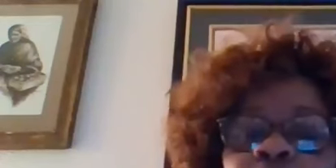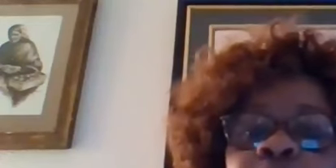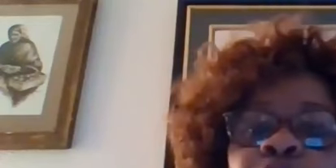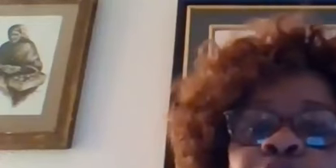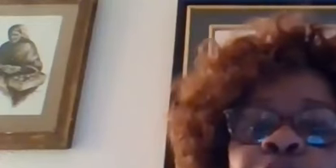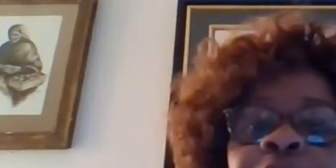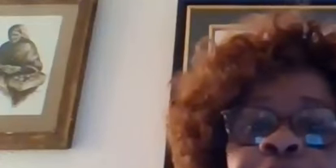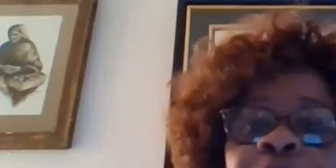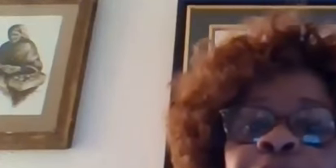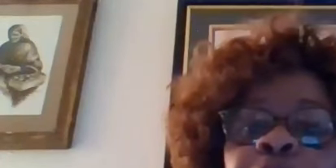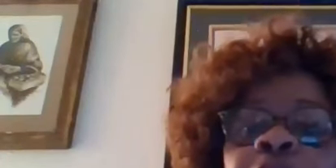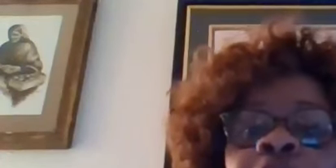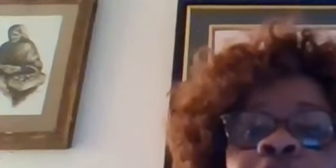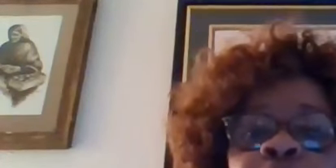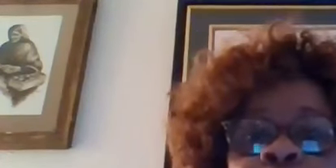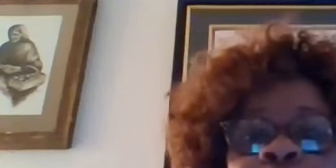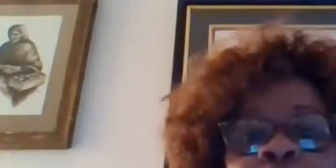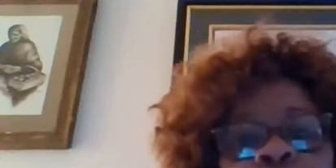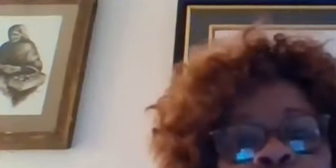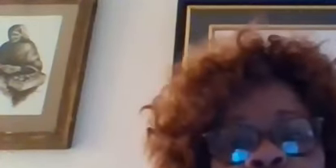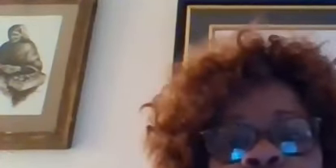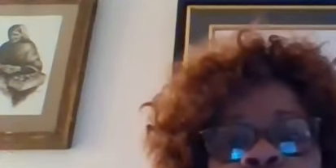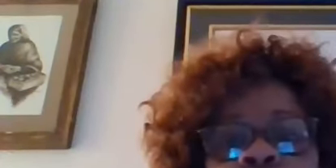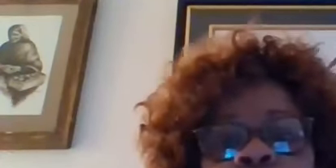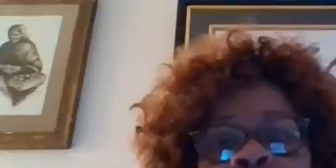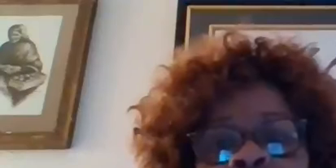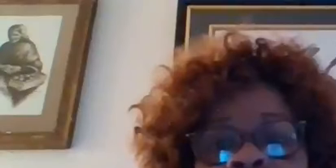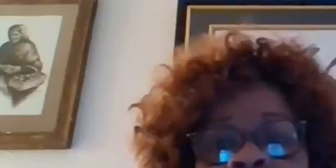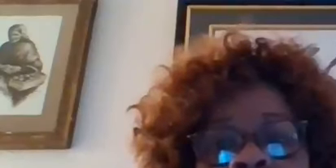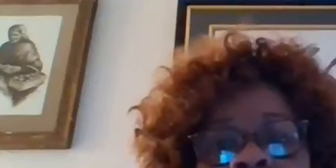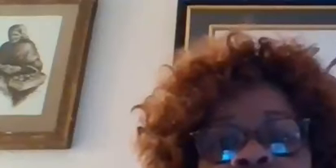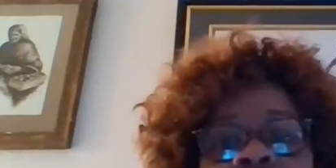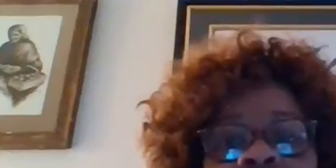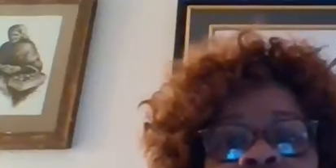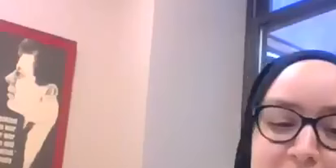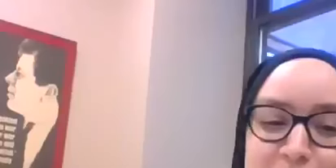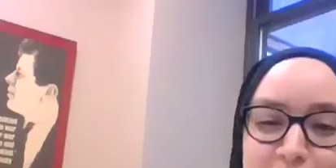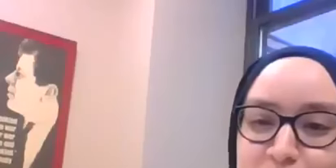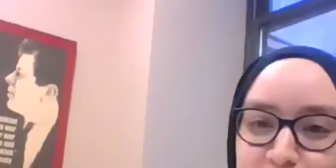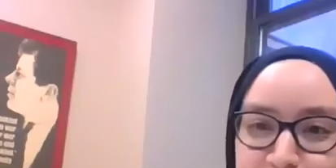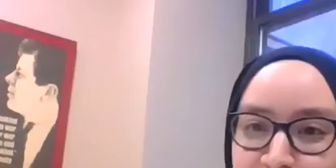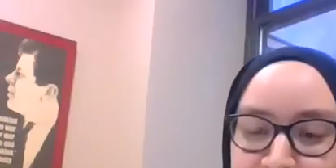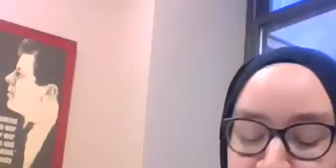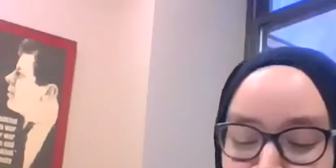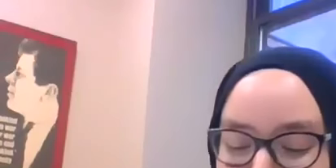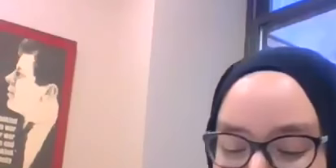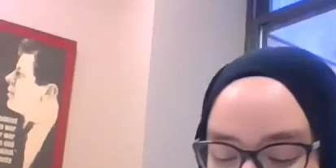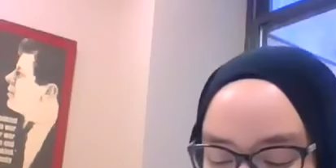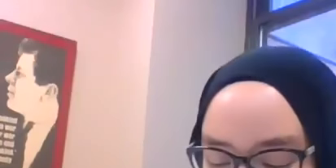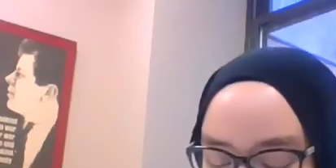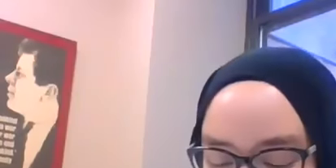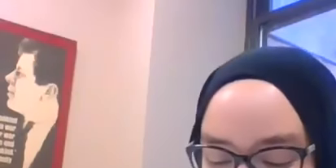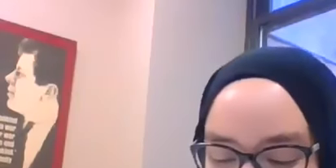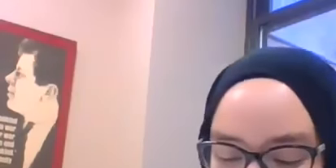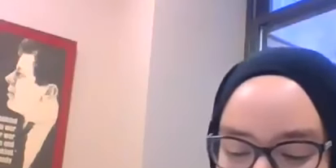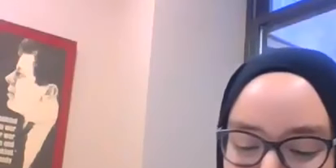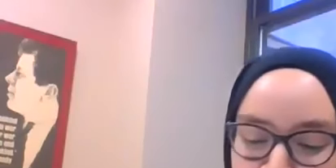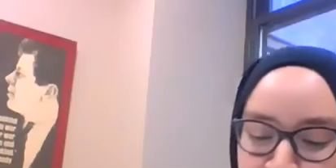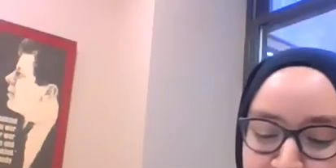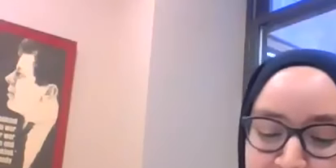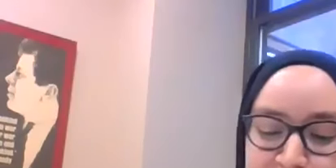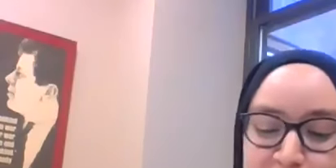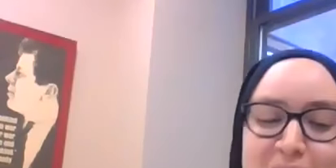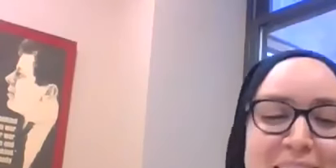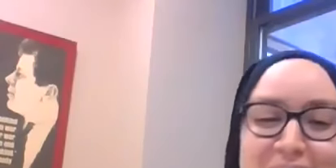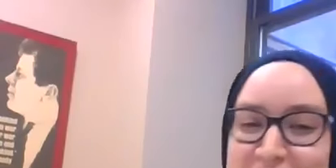aisha what would you have people remember about your comments this evening yeah i'm i'm so sorry about that i feel like i got cut off in the